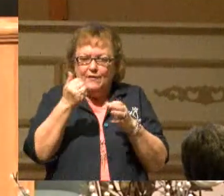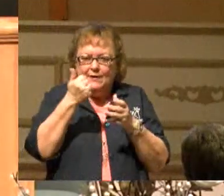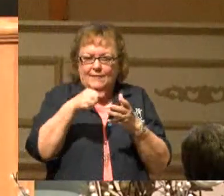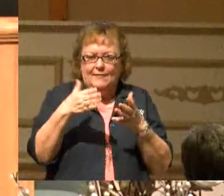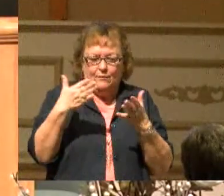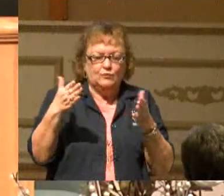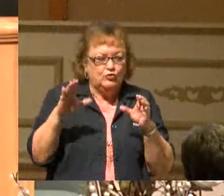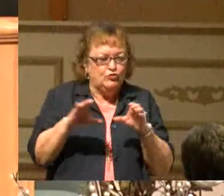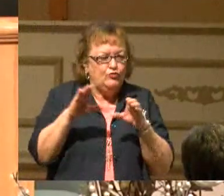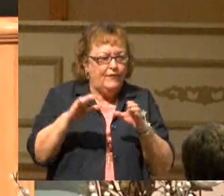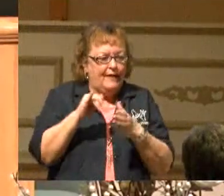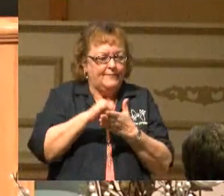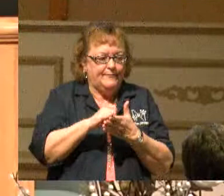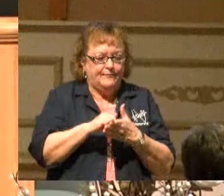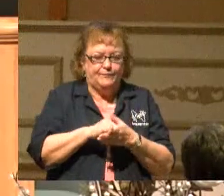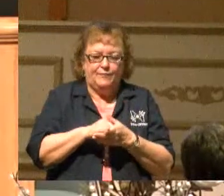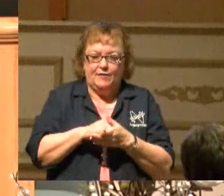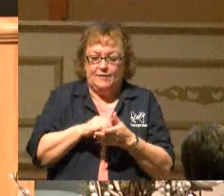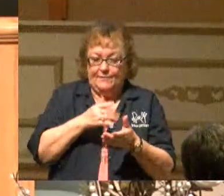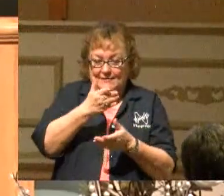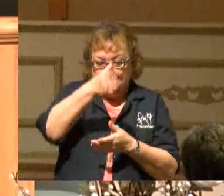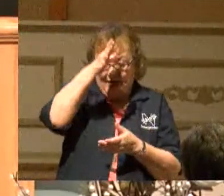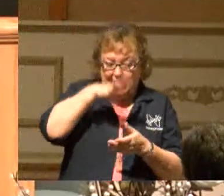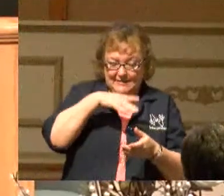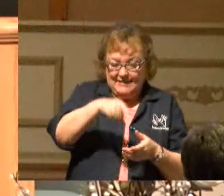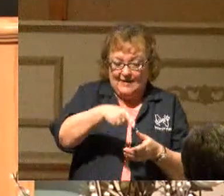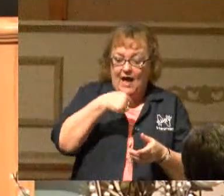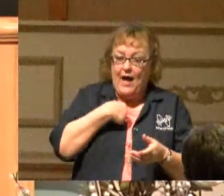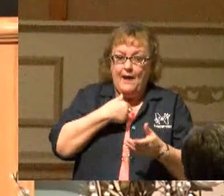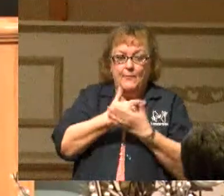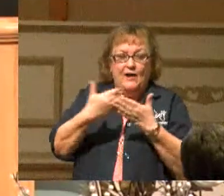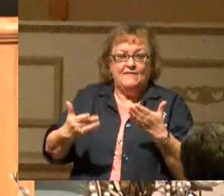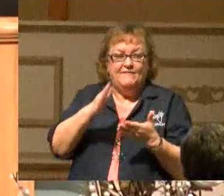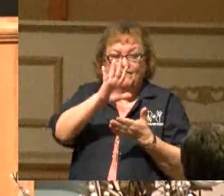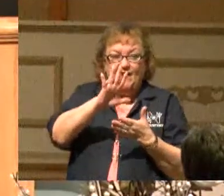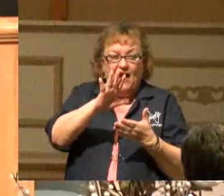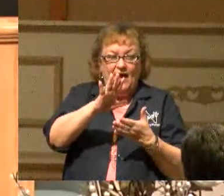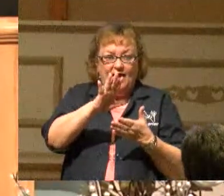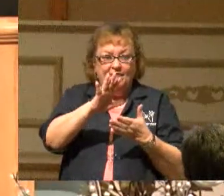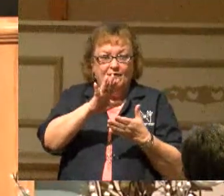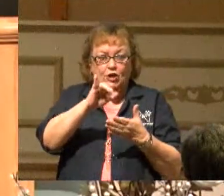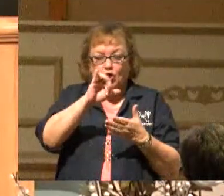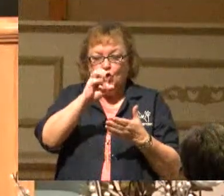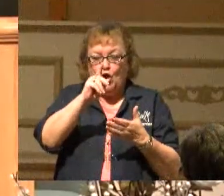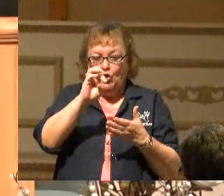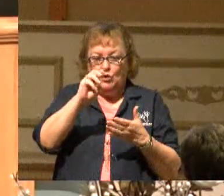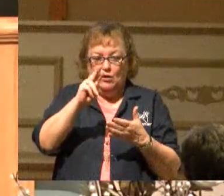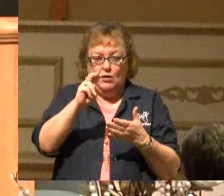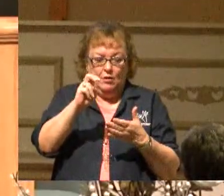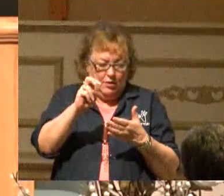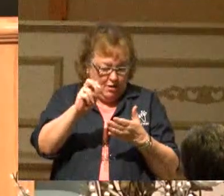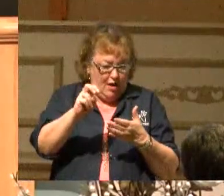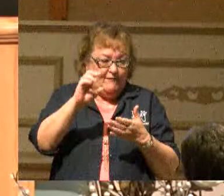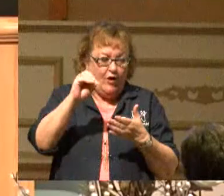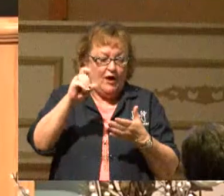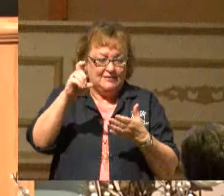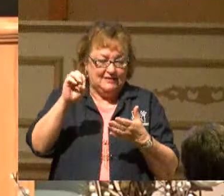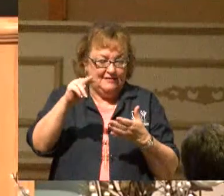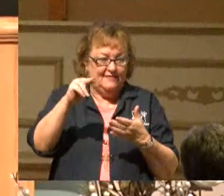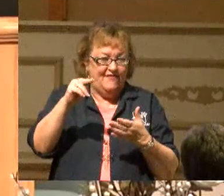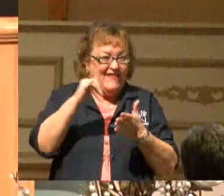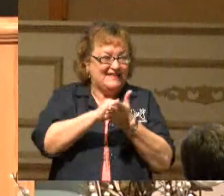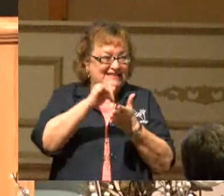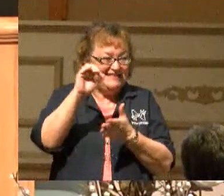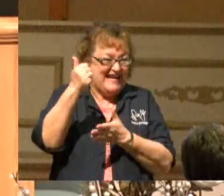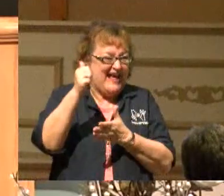Here's a guy saying, I have bought not one, not two, five yoke of oxen. That's ten oxen. That's a whole